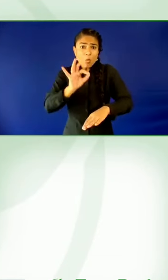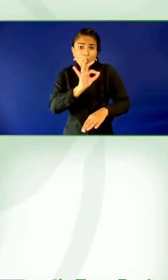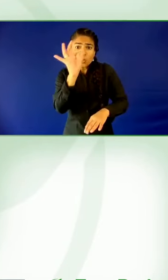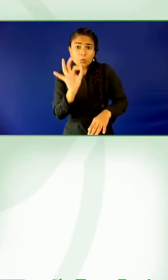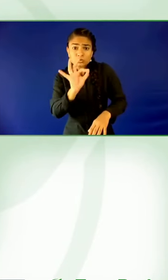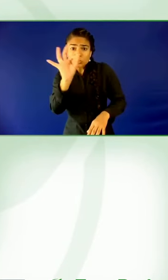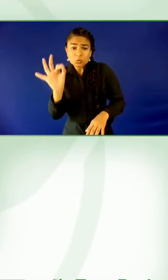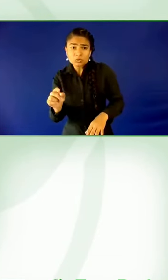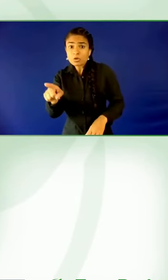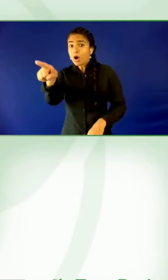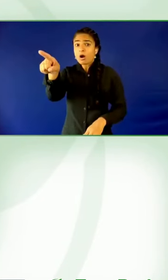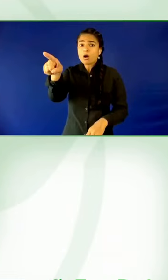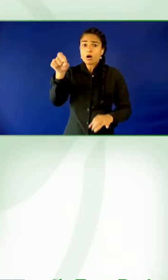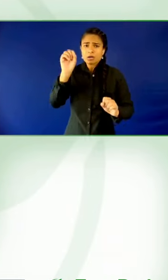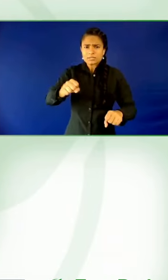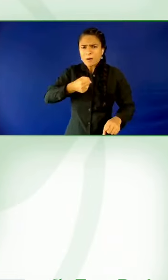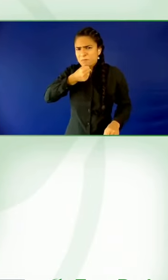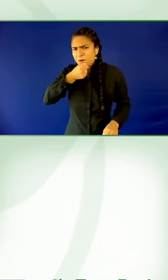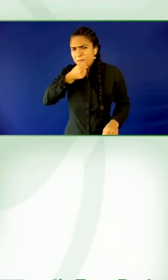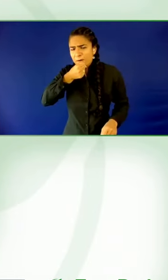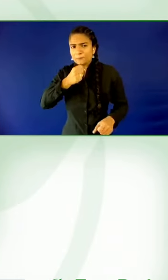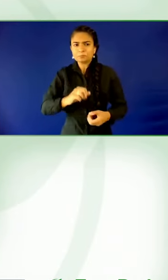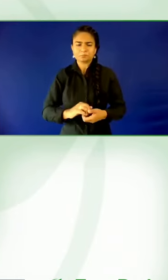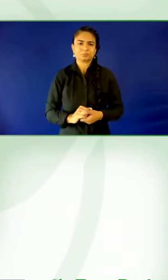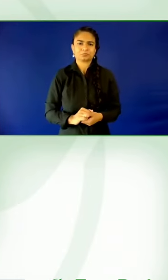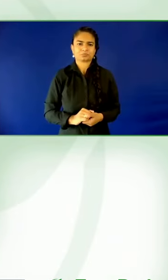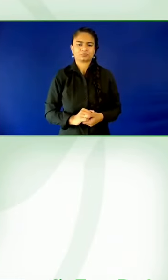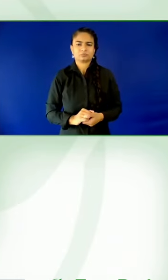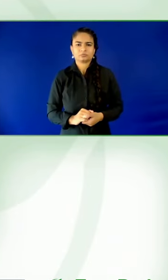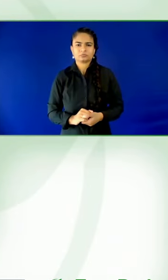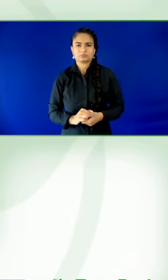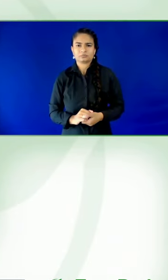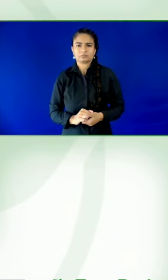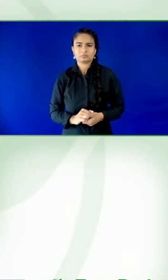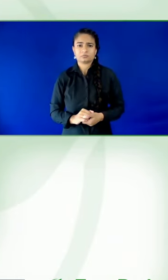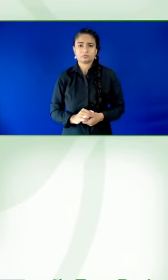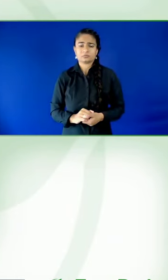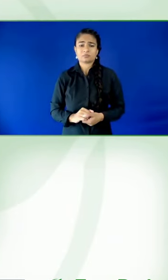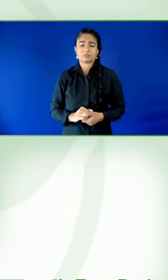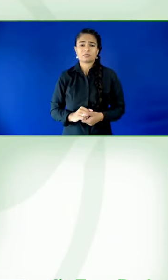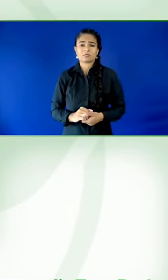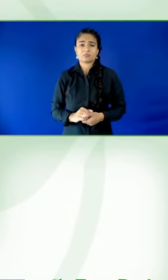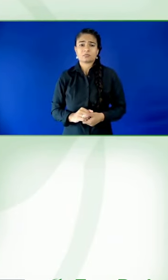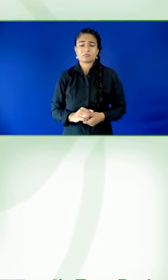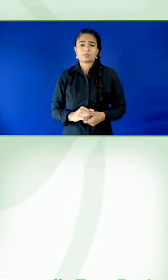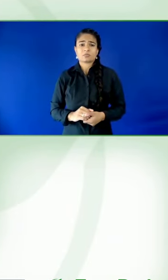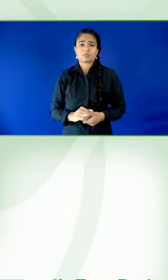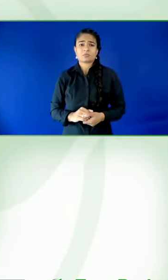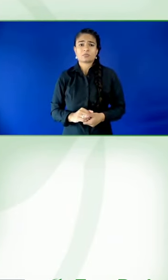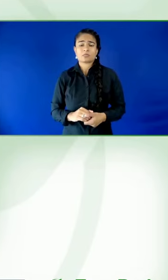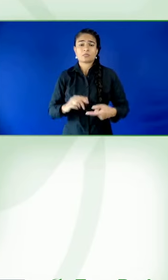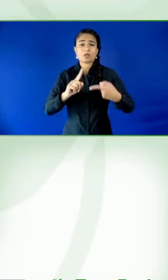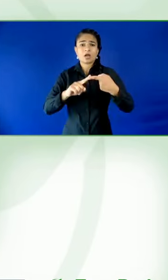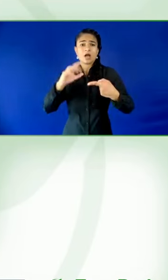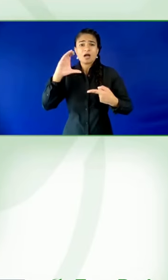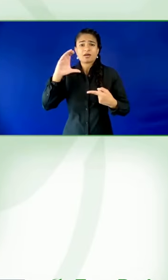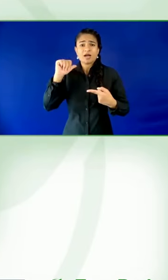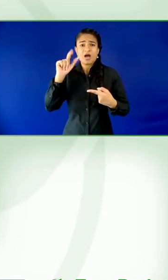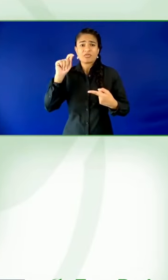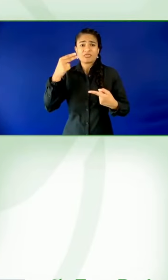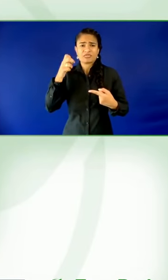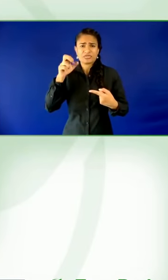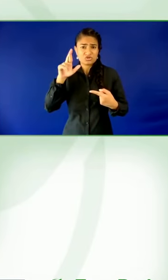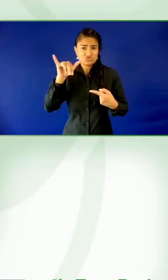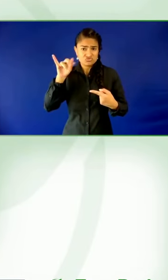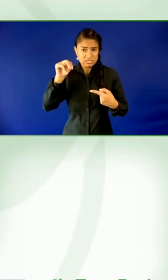I was chatting with Jake yesterday and we had a really interesting conversation about how those groups of where